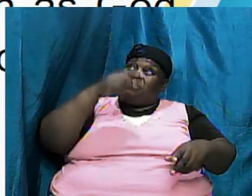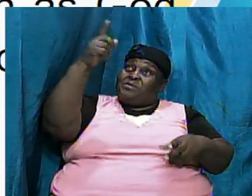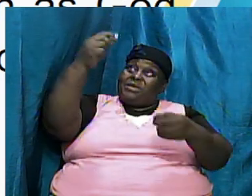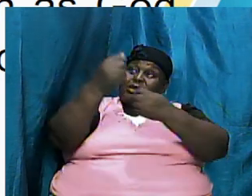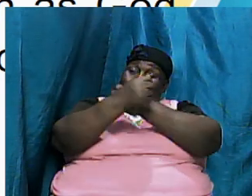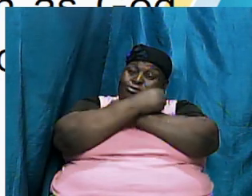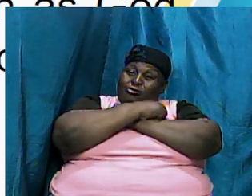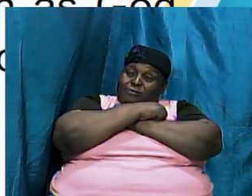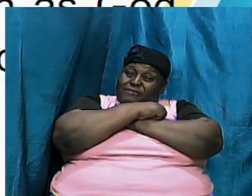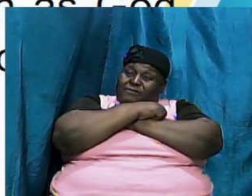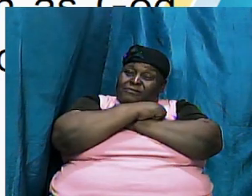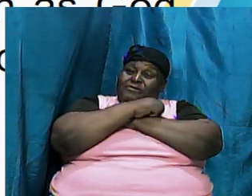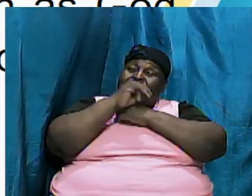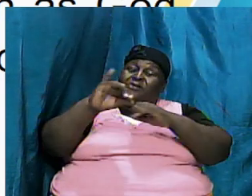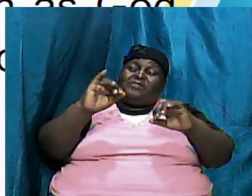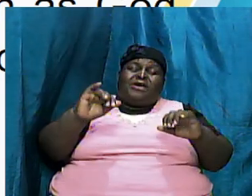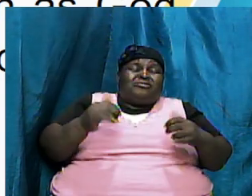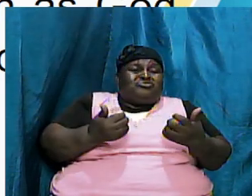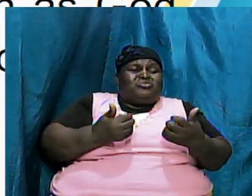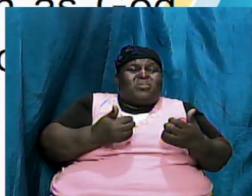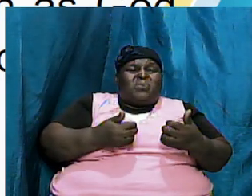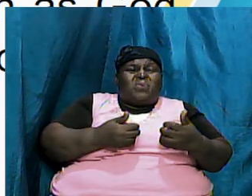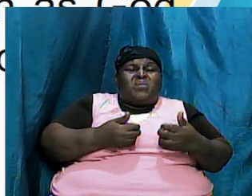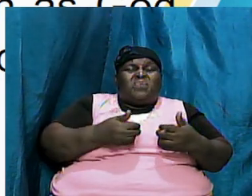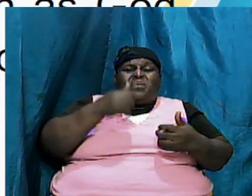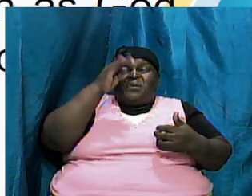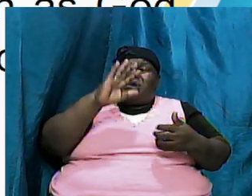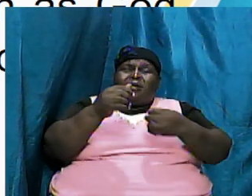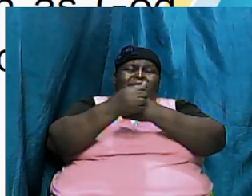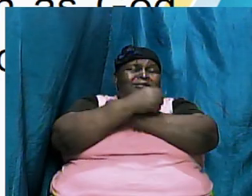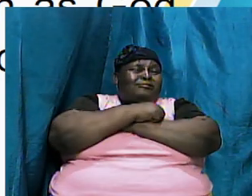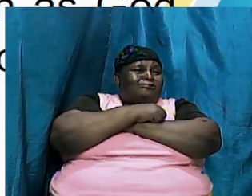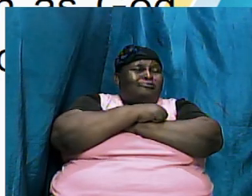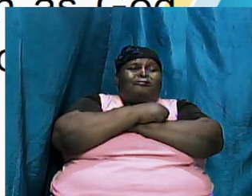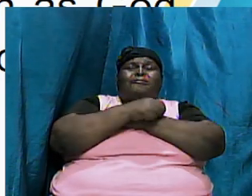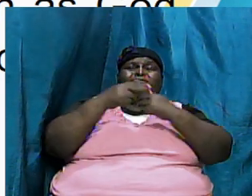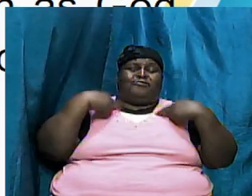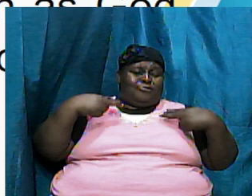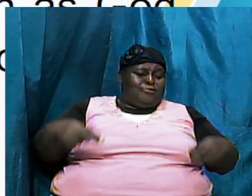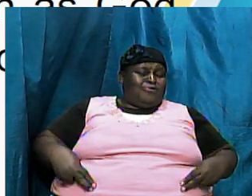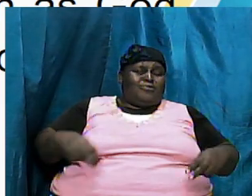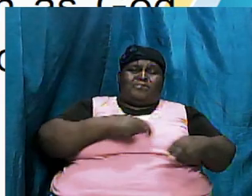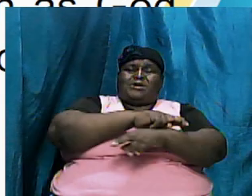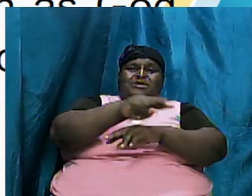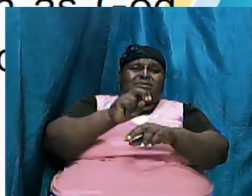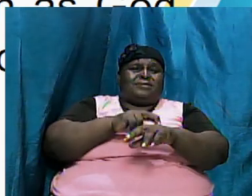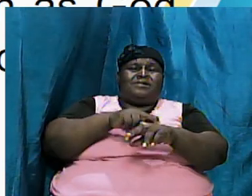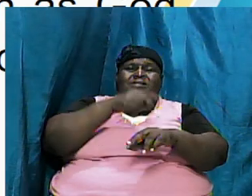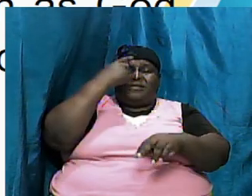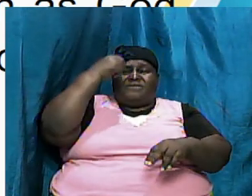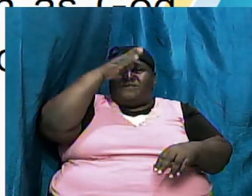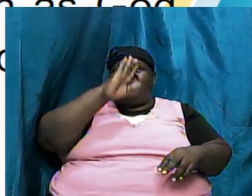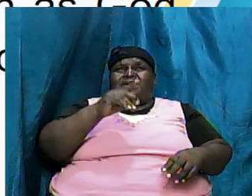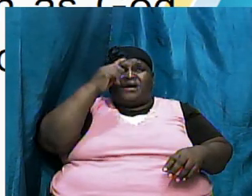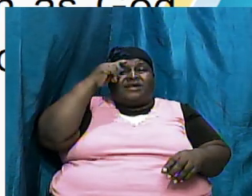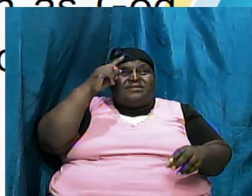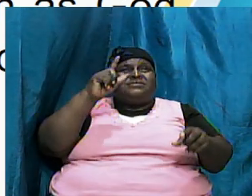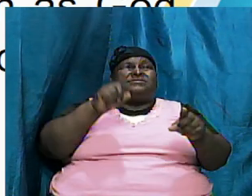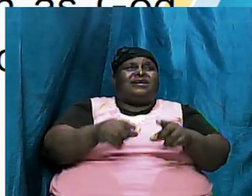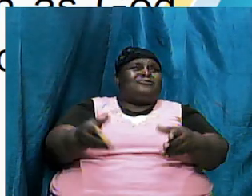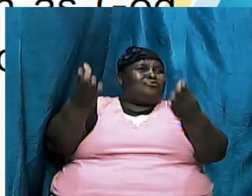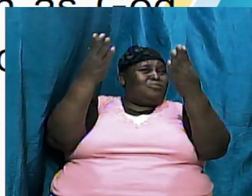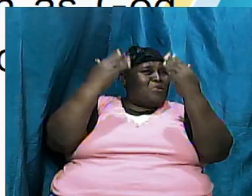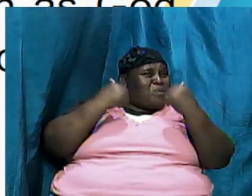exactly how we know that God loved the human race because he decided to come and the